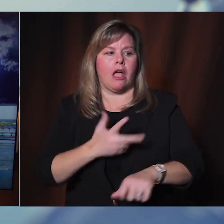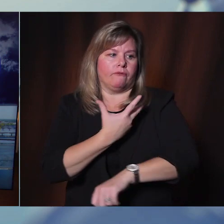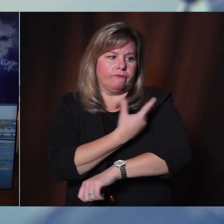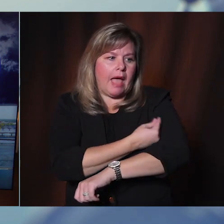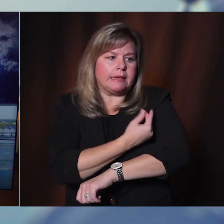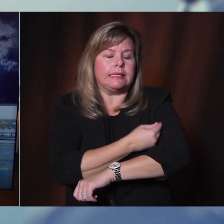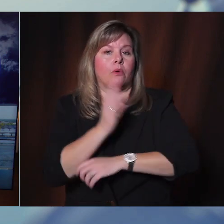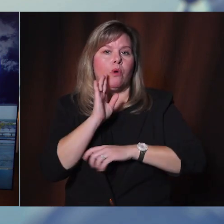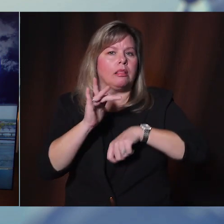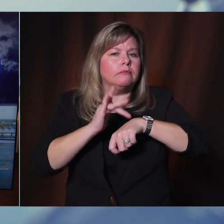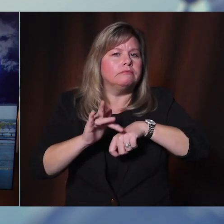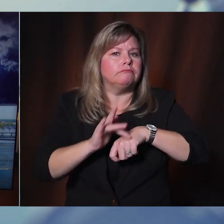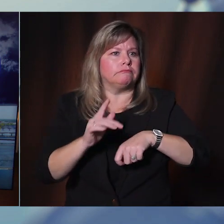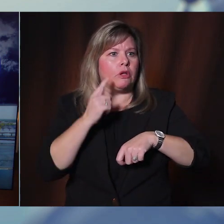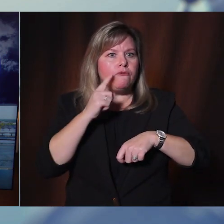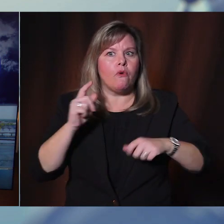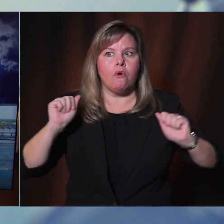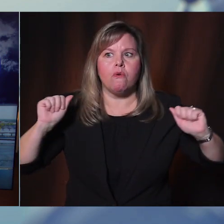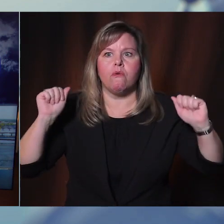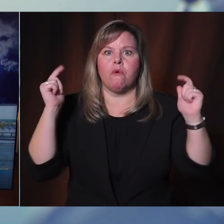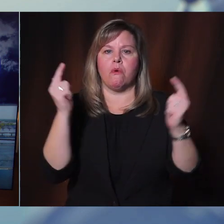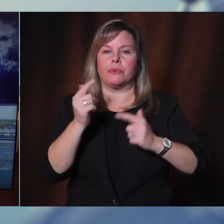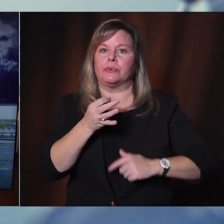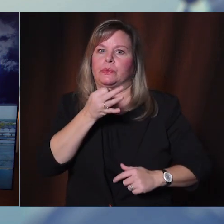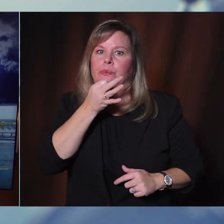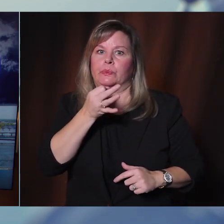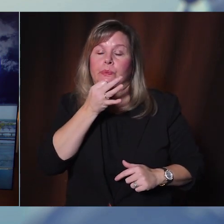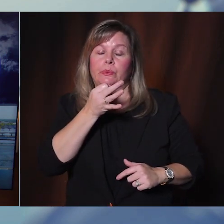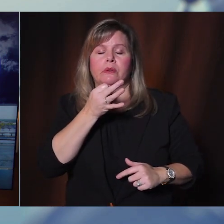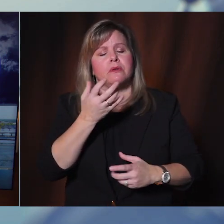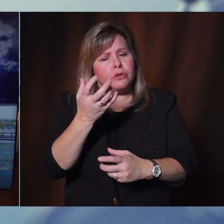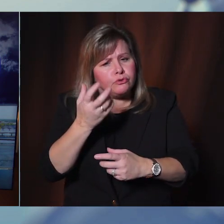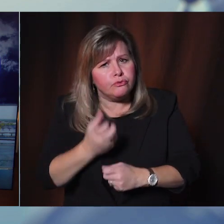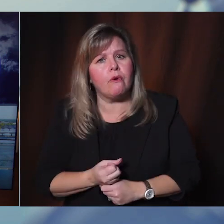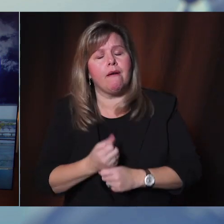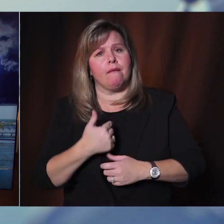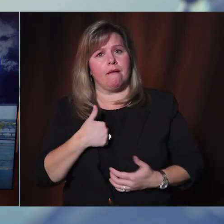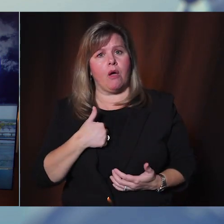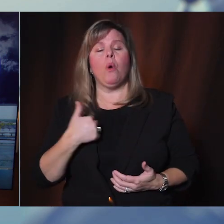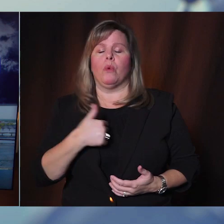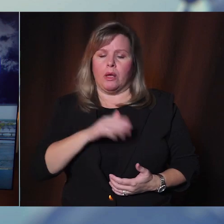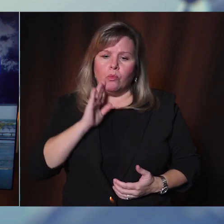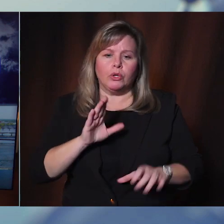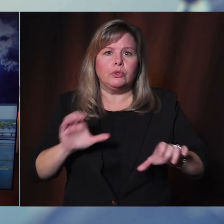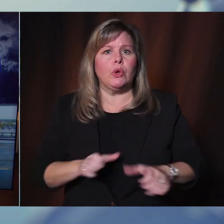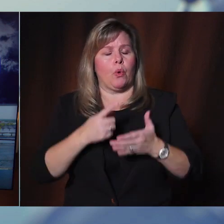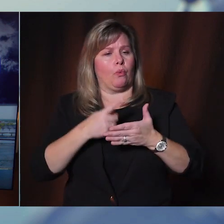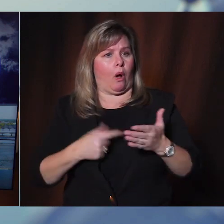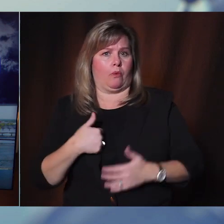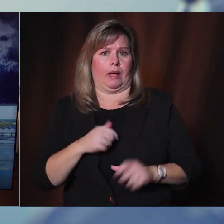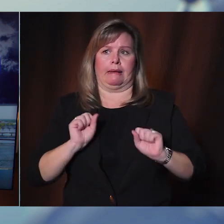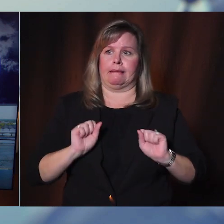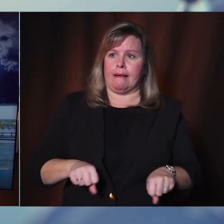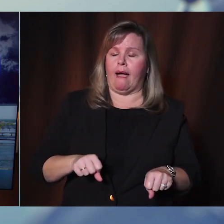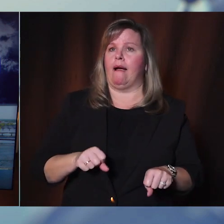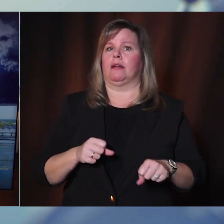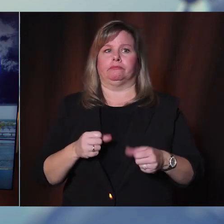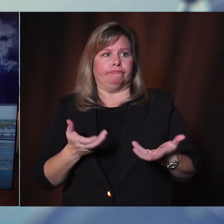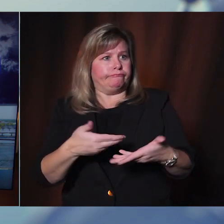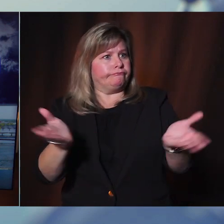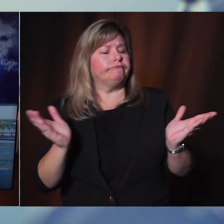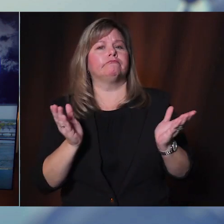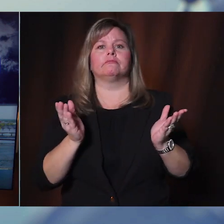of local health departments and health care providers, we will do everything in our power to bring it to you as quickly as possible.